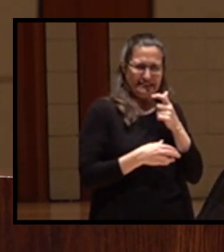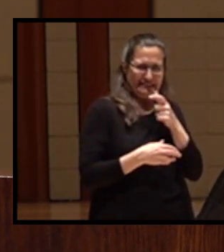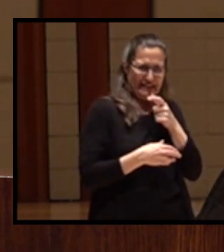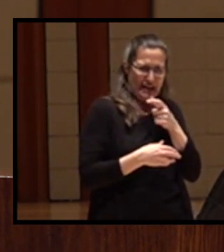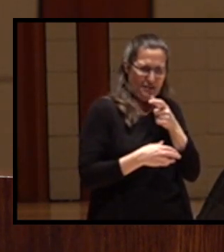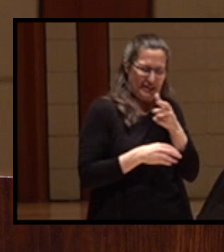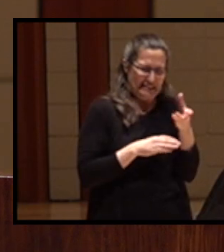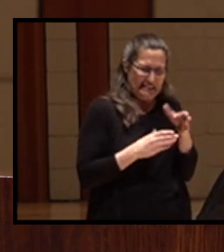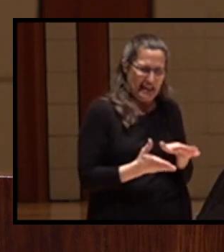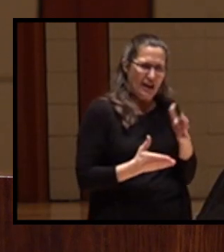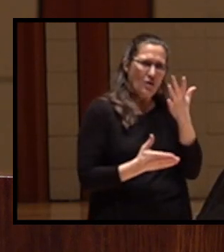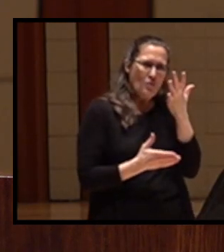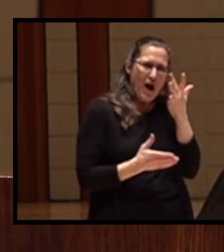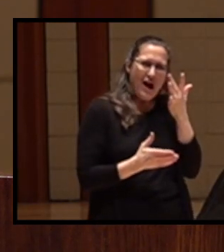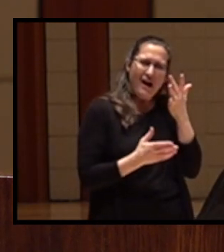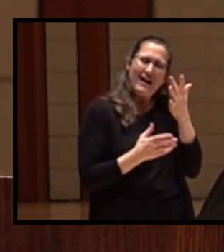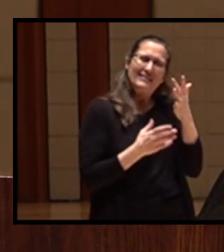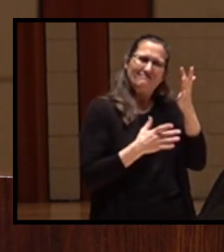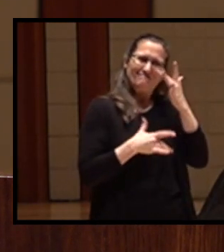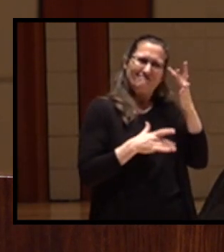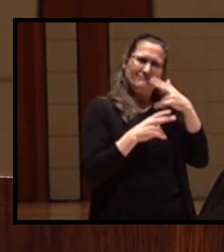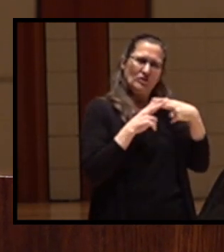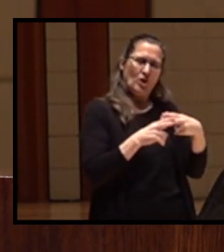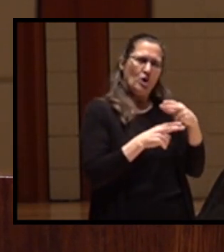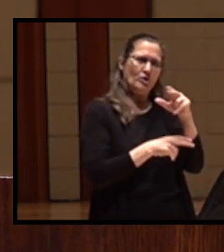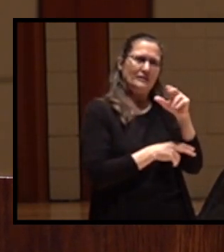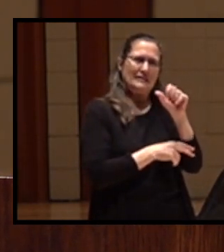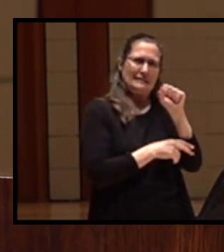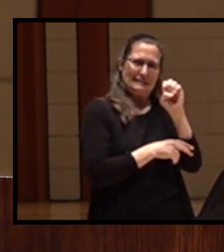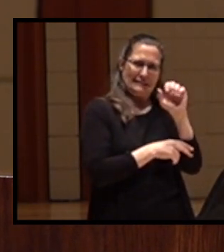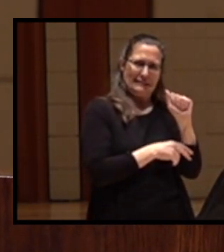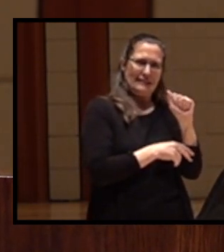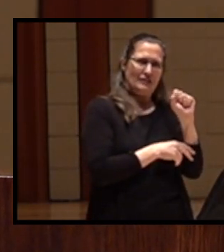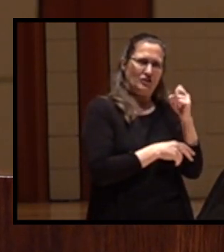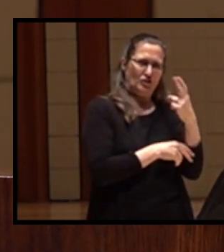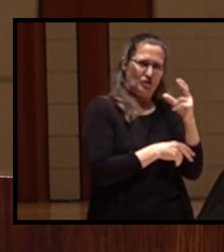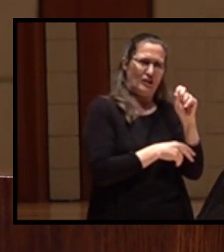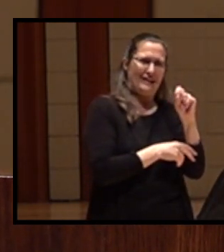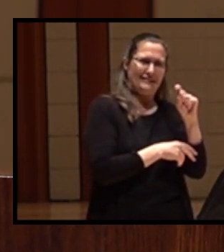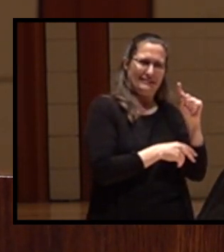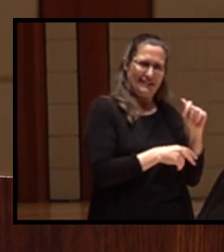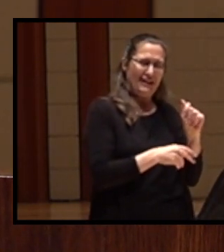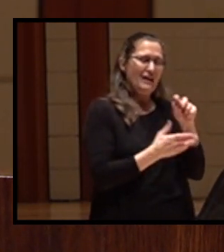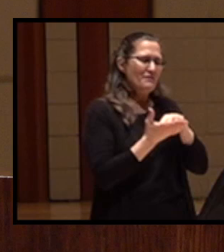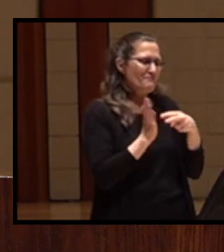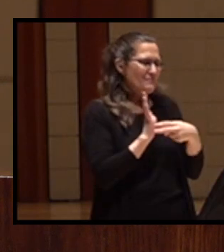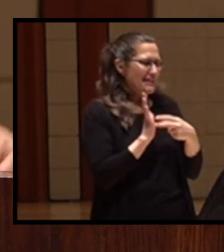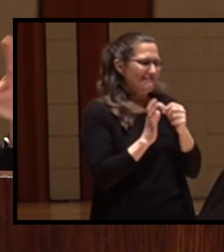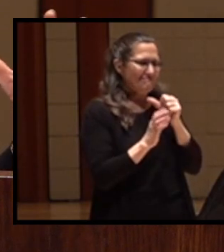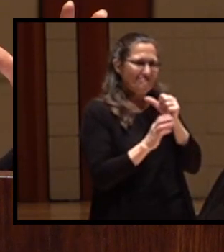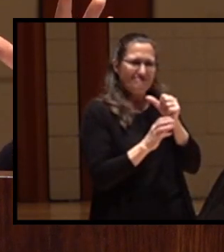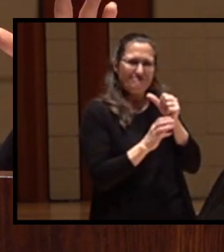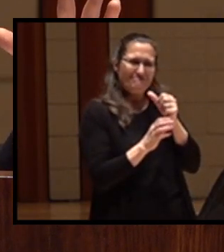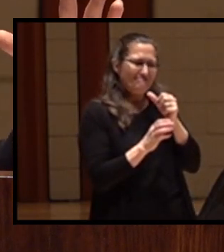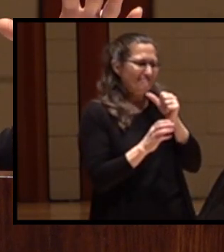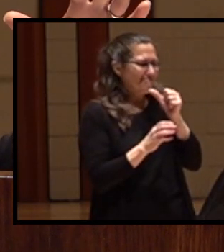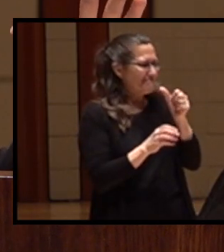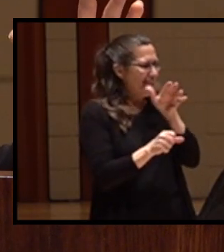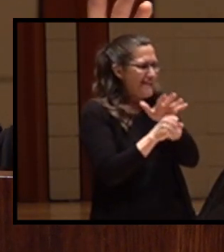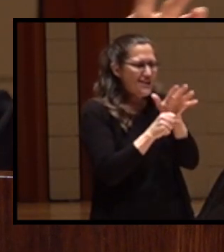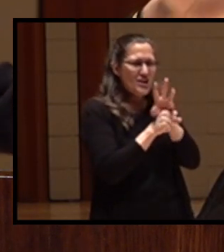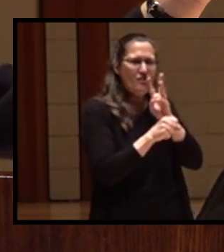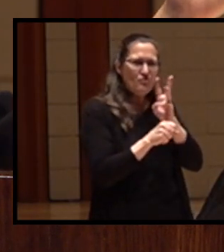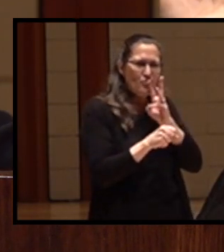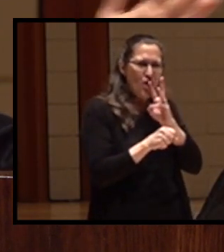disease called sea shasta, which is caused by basically bad water flows and not having enough